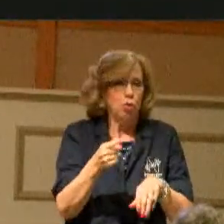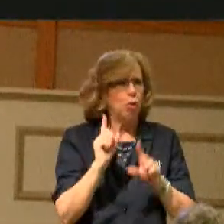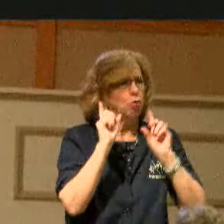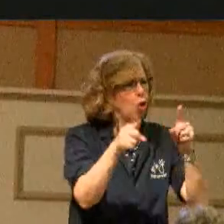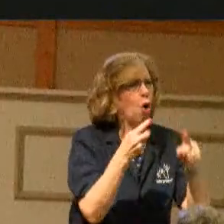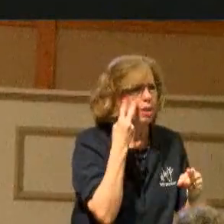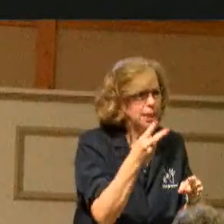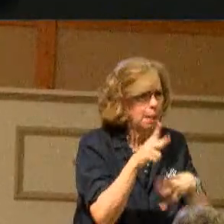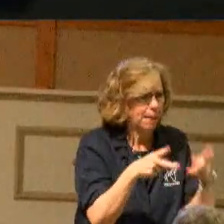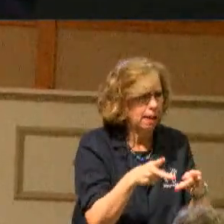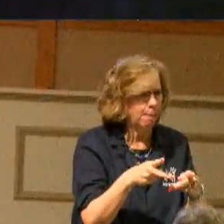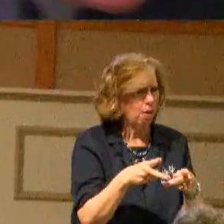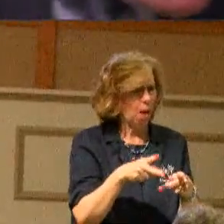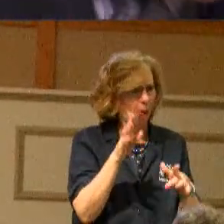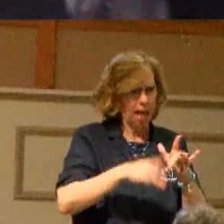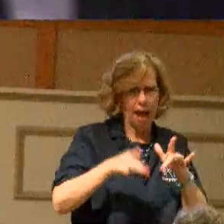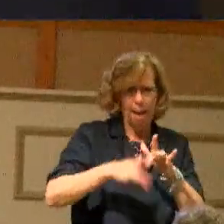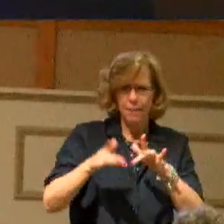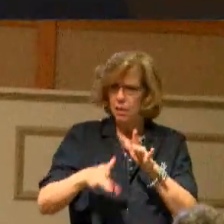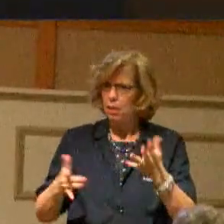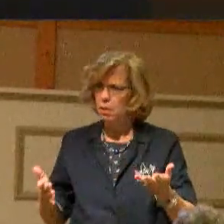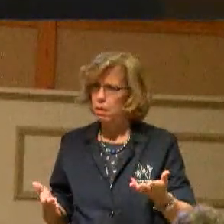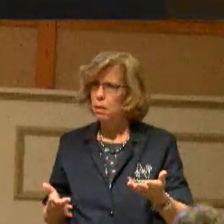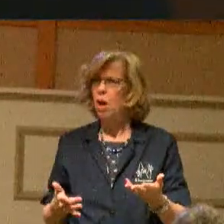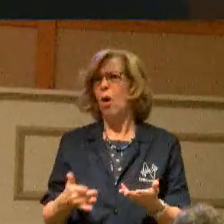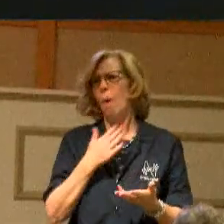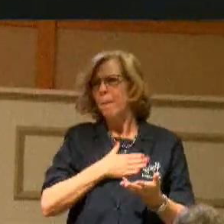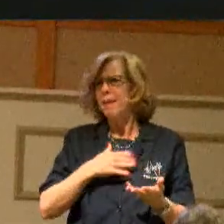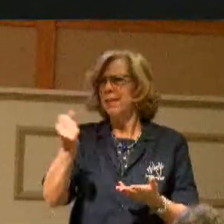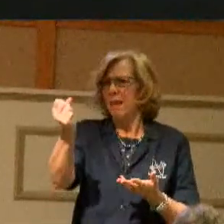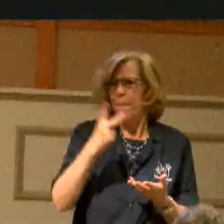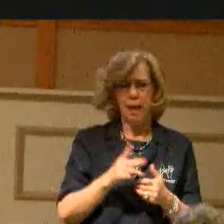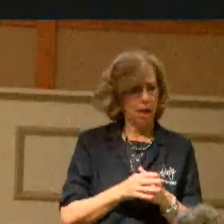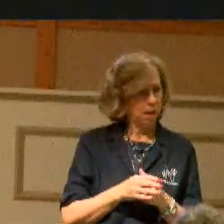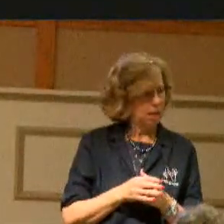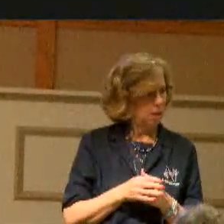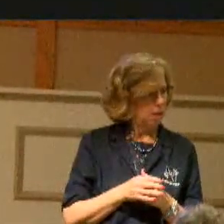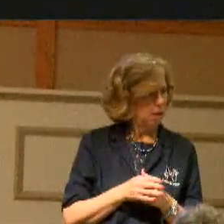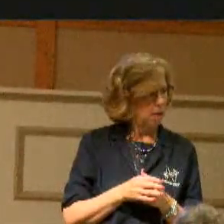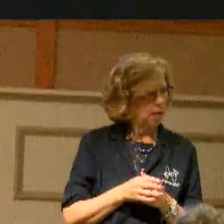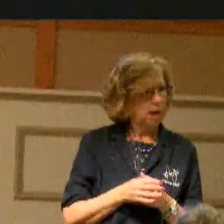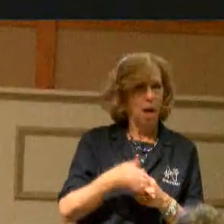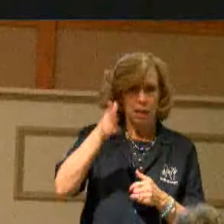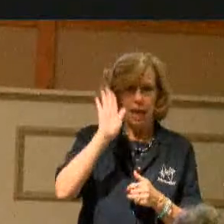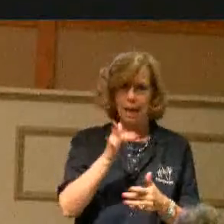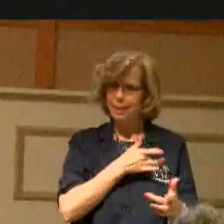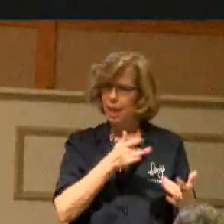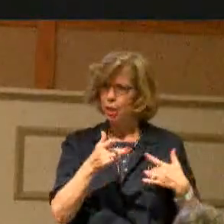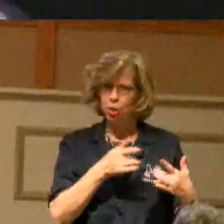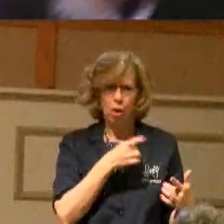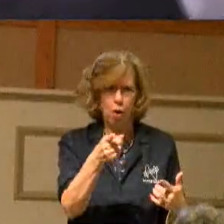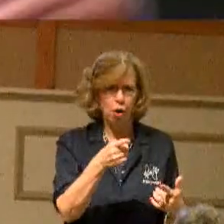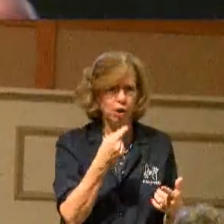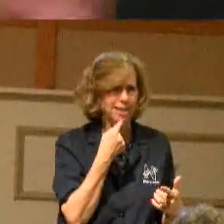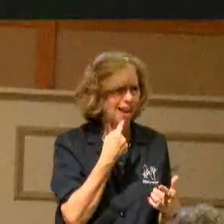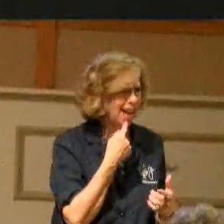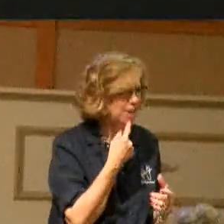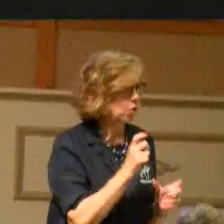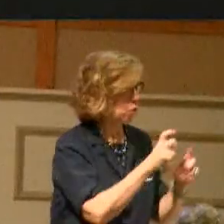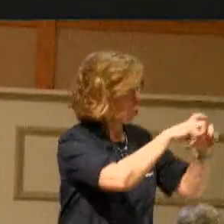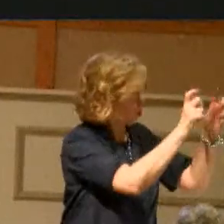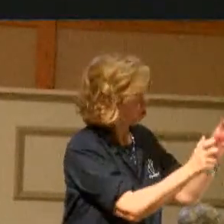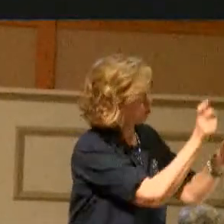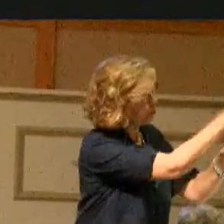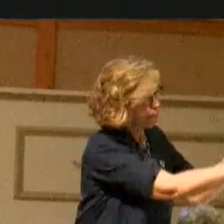love to have you back at church. Hey, folks, I just want you to come and visit us and this is why I'm hanging these door hangers through the neighborhood